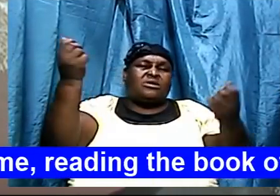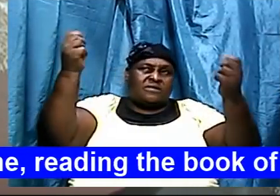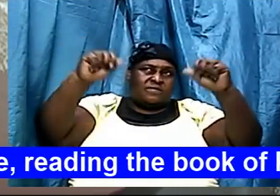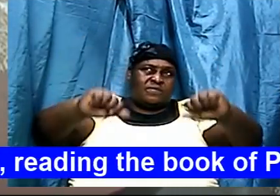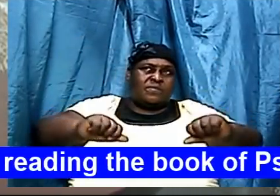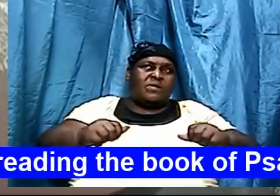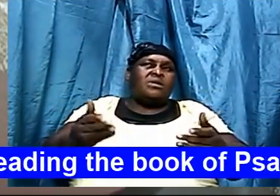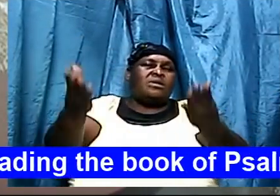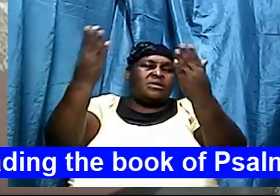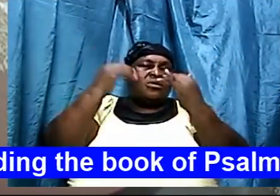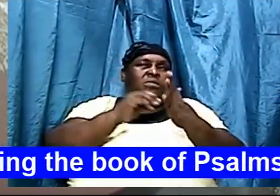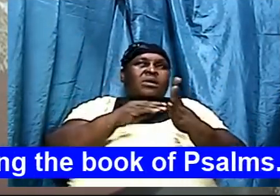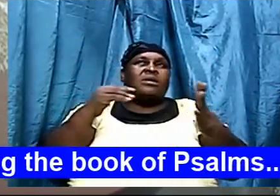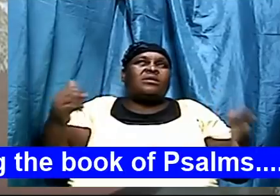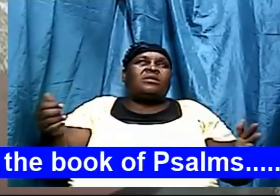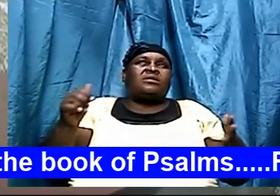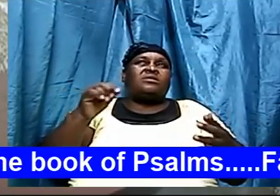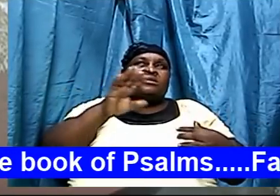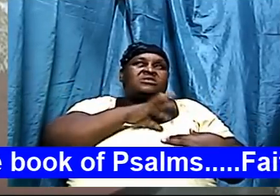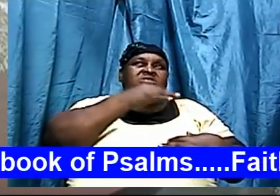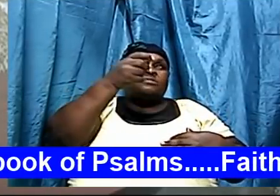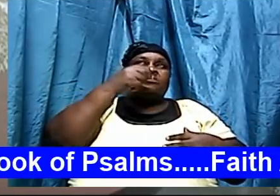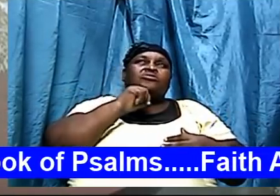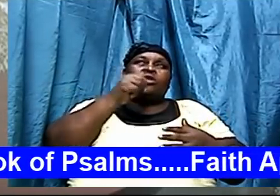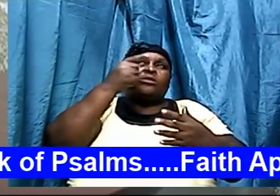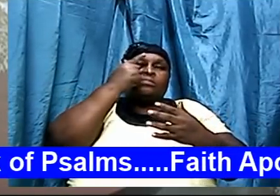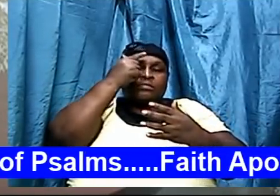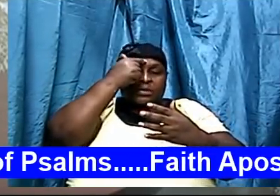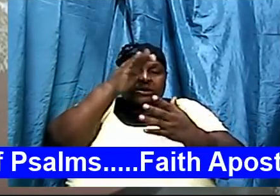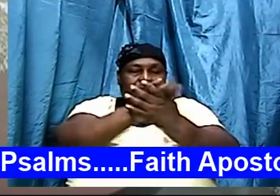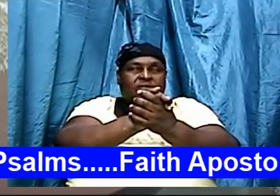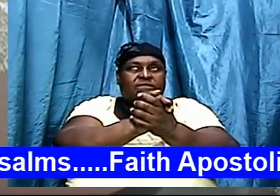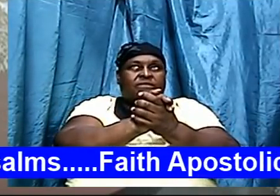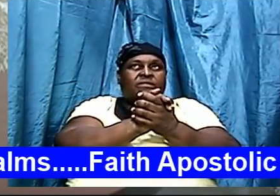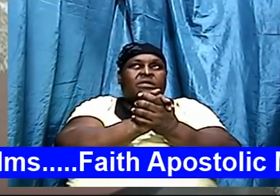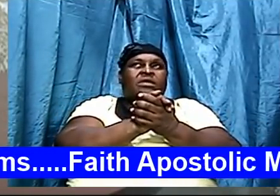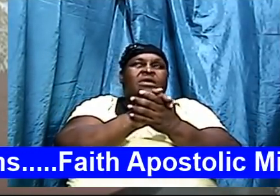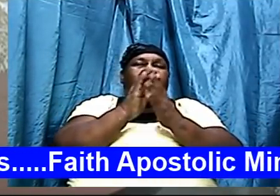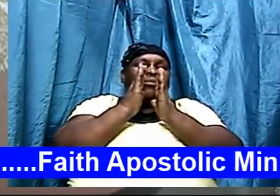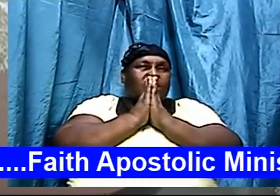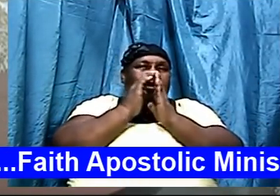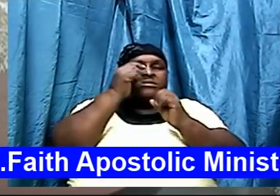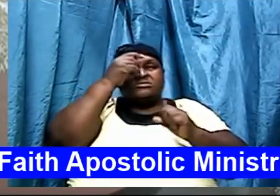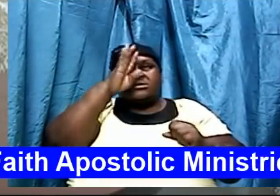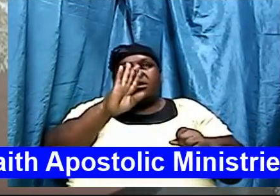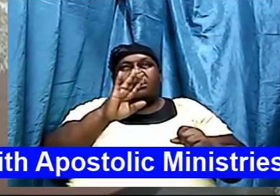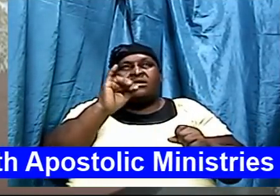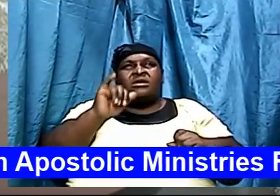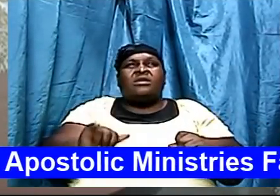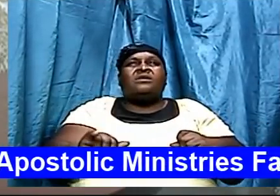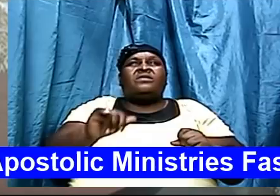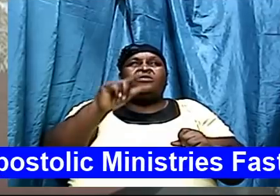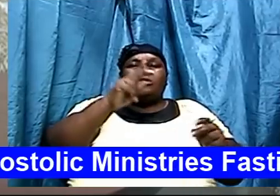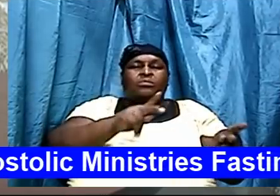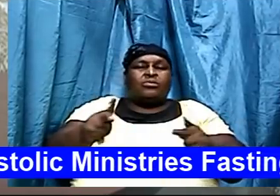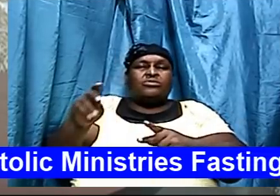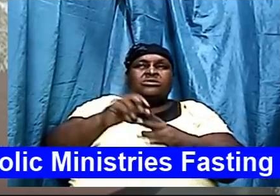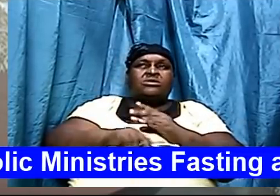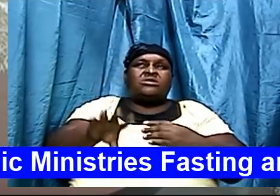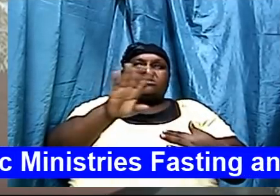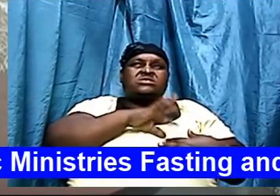Holy Ghost that spirit of unbelief hallelujah and we ask God that you will inject in their spirit